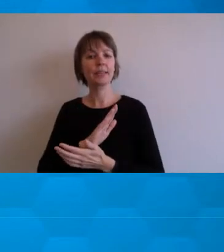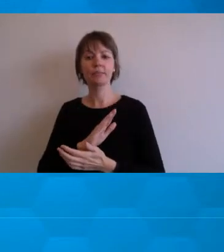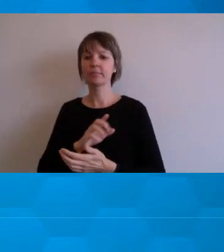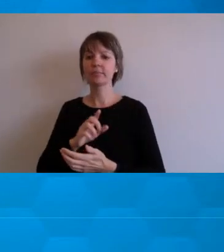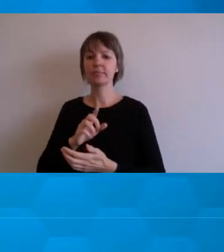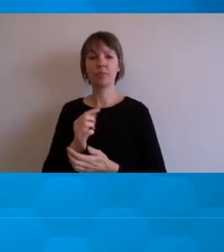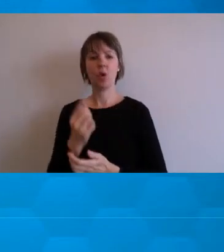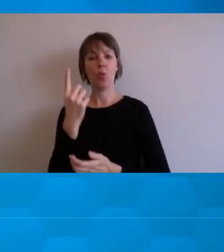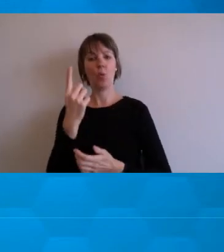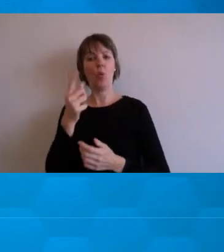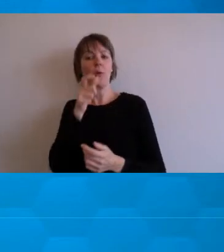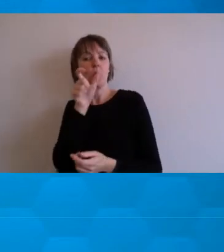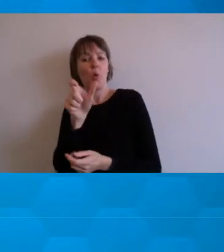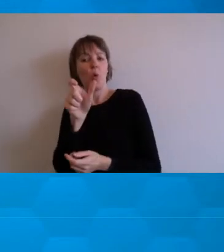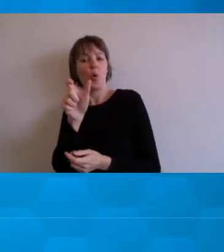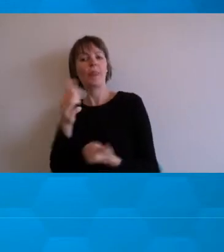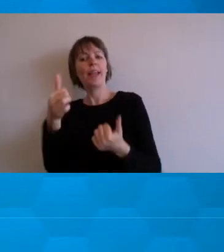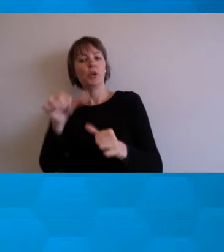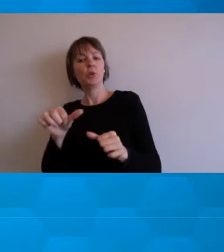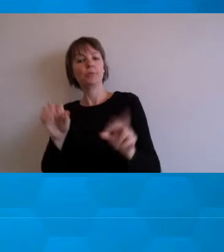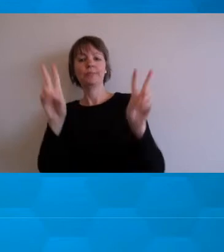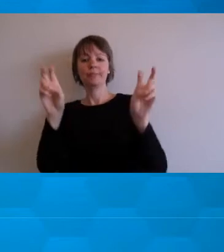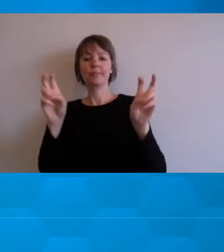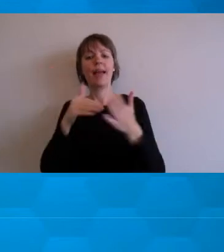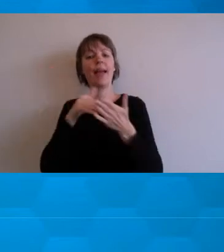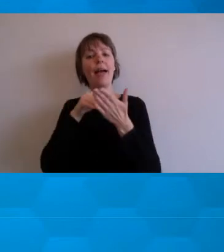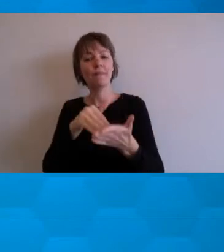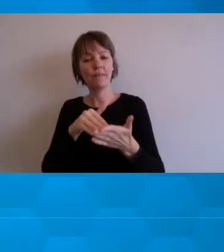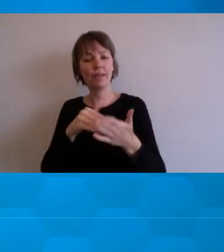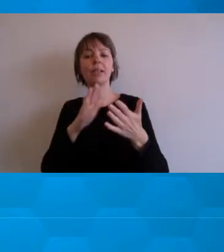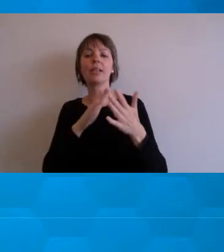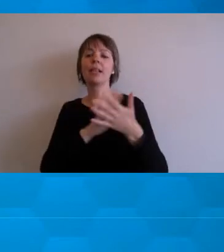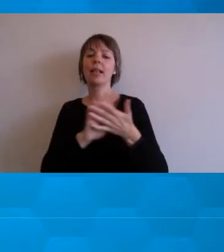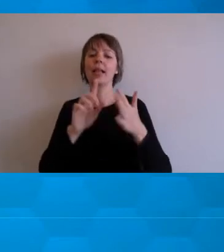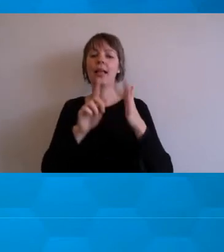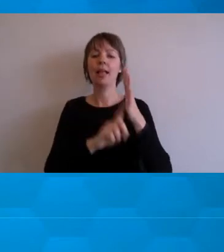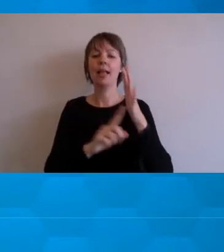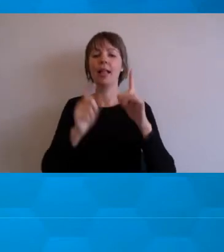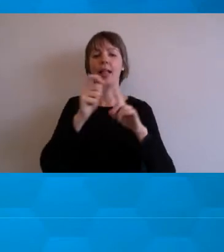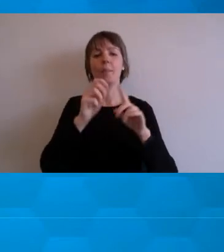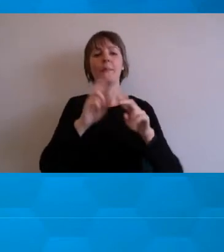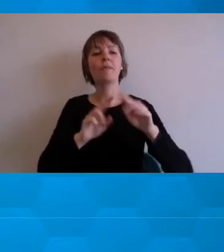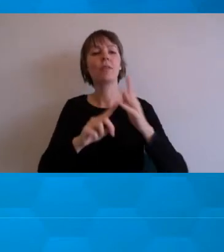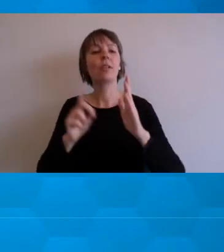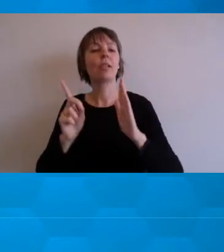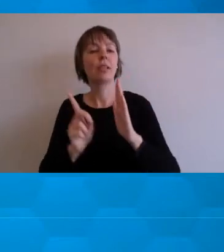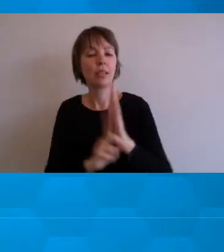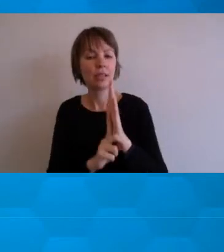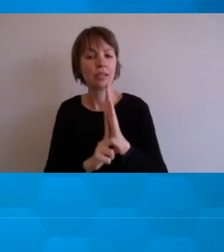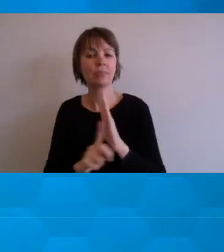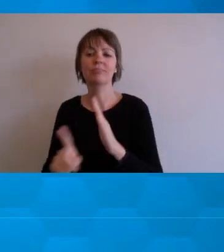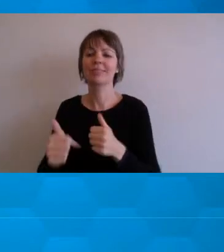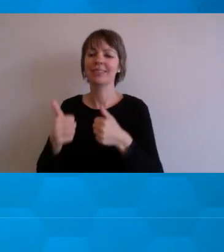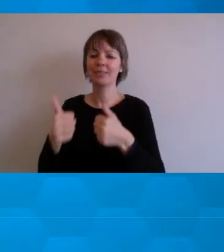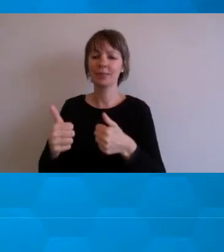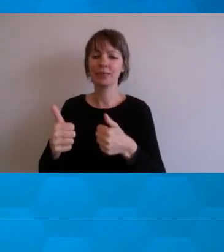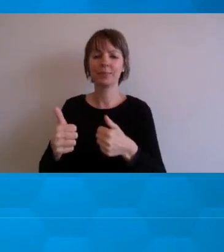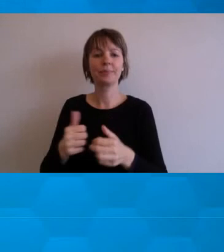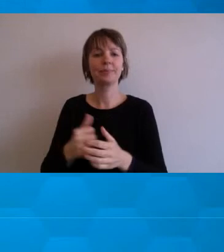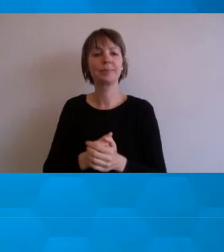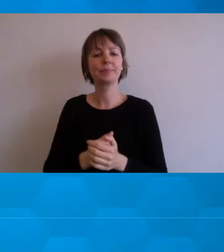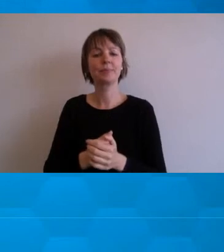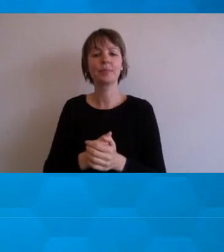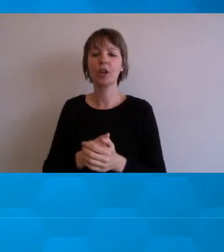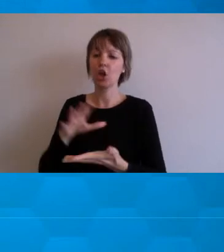words. So learning the content and becoming a good designer that's great being able to do that in a way where students feel